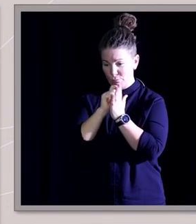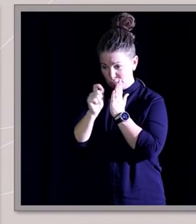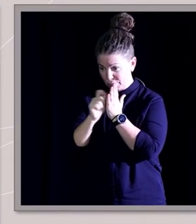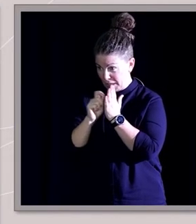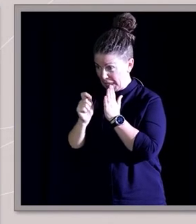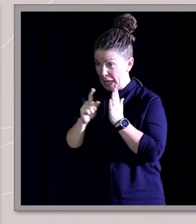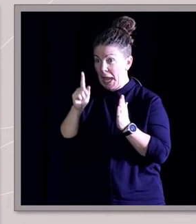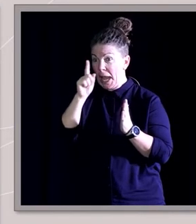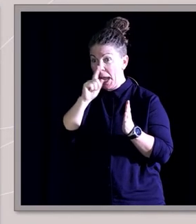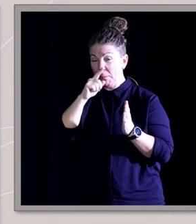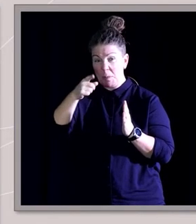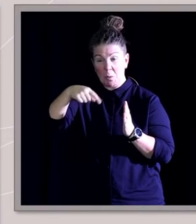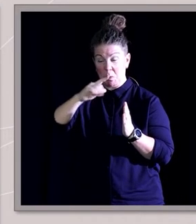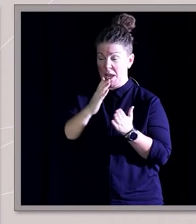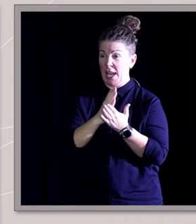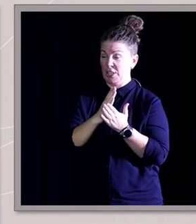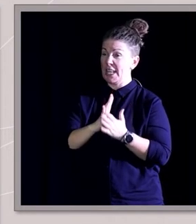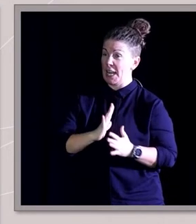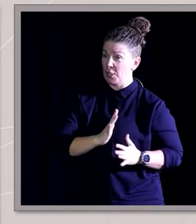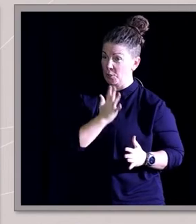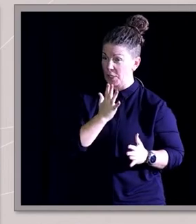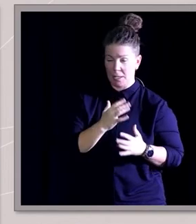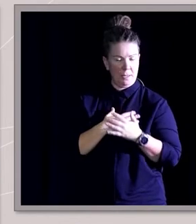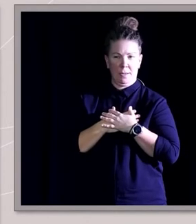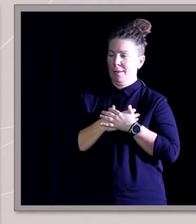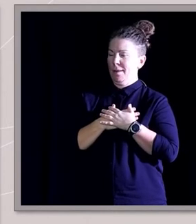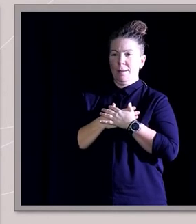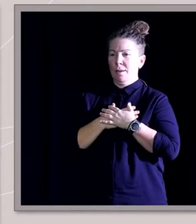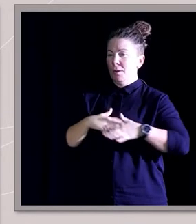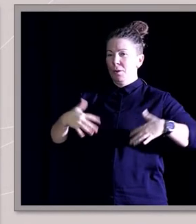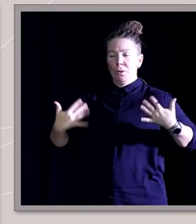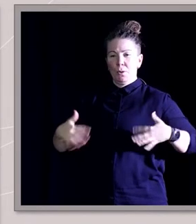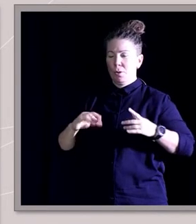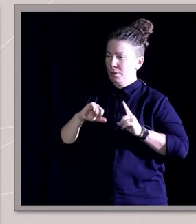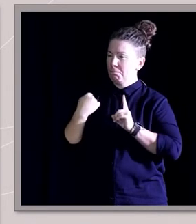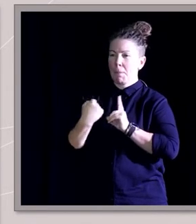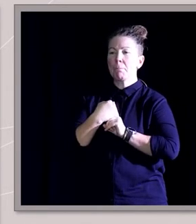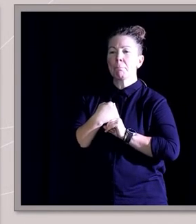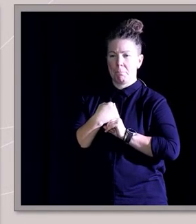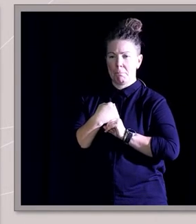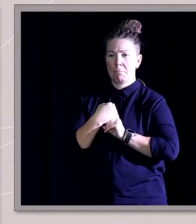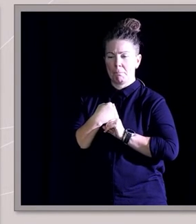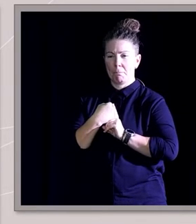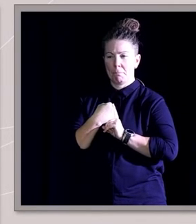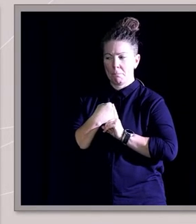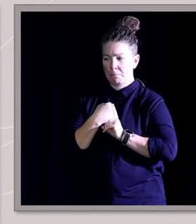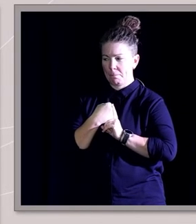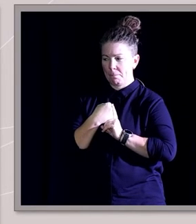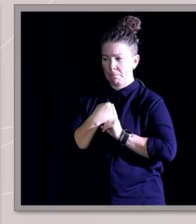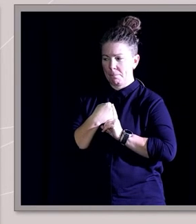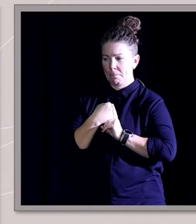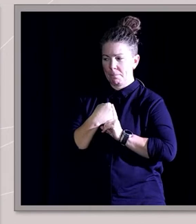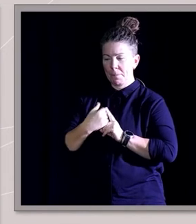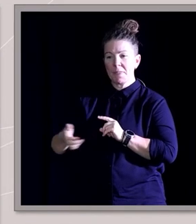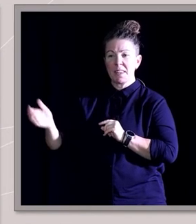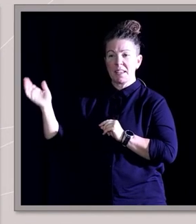actually take an interest in it was beyond where I saw my life going, because this is